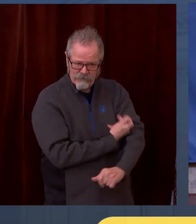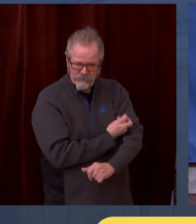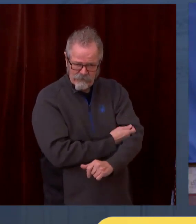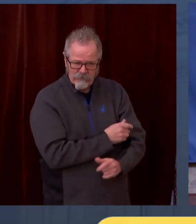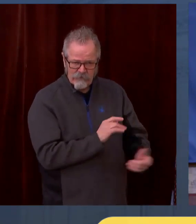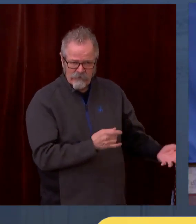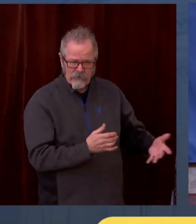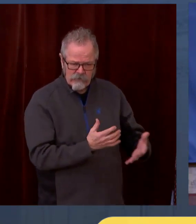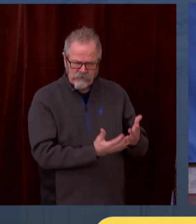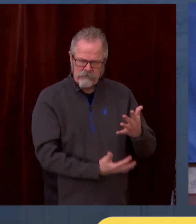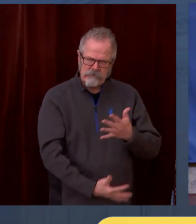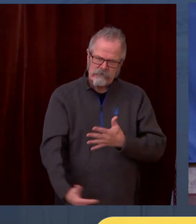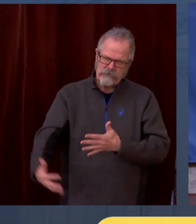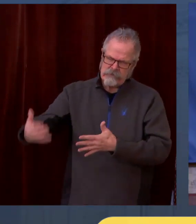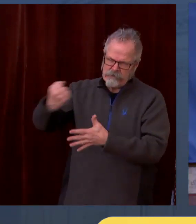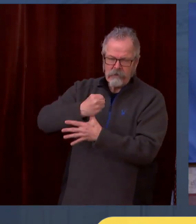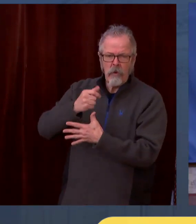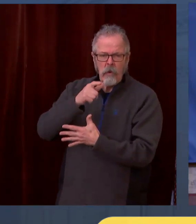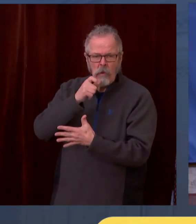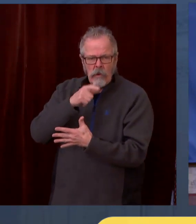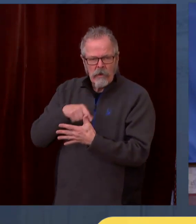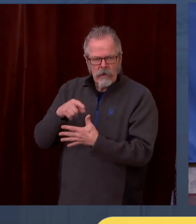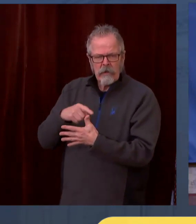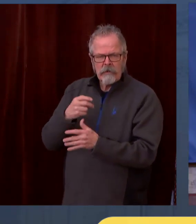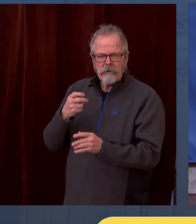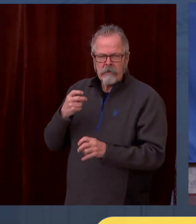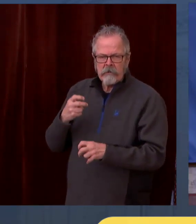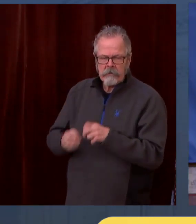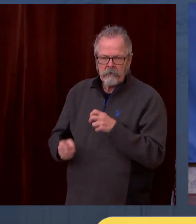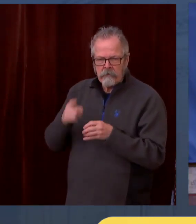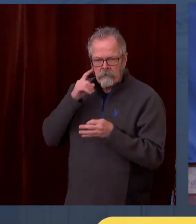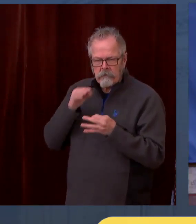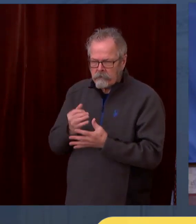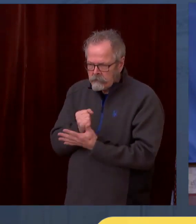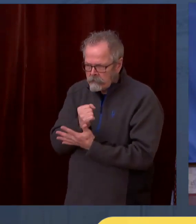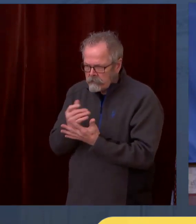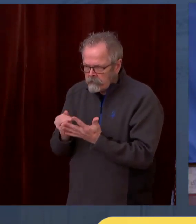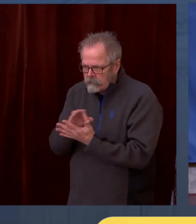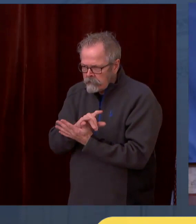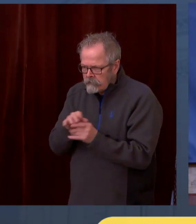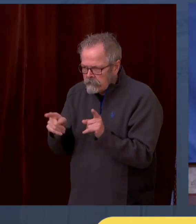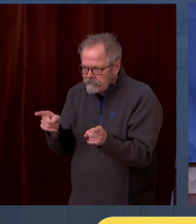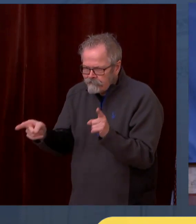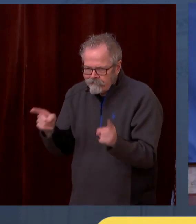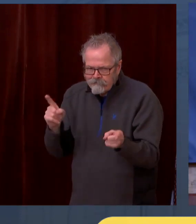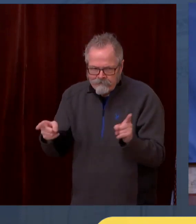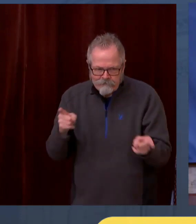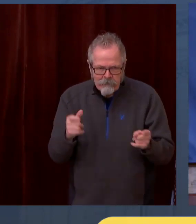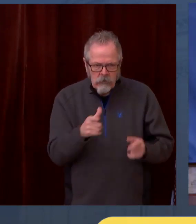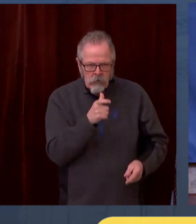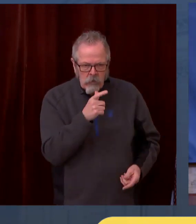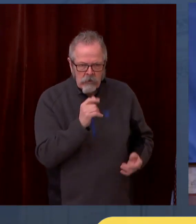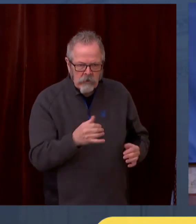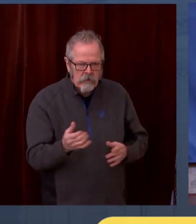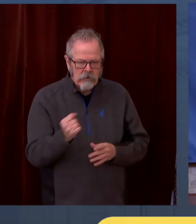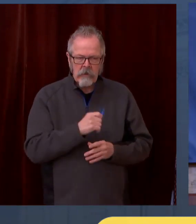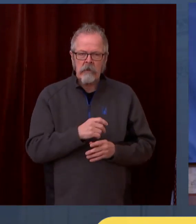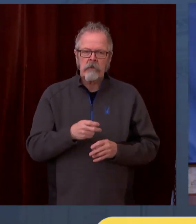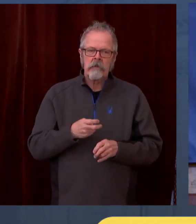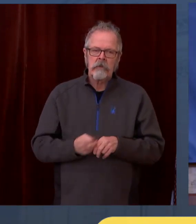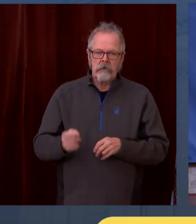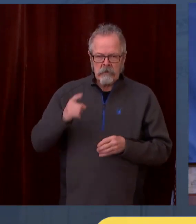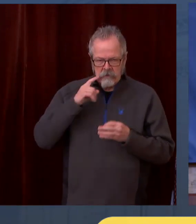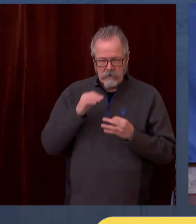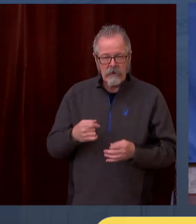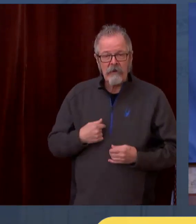most in danger. And with some of the workers, we decided that the food service workers and grocery workers to some degree